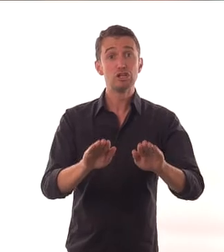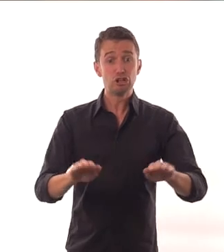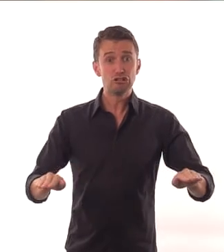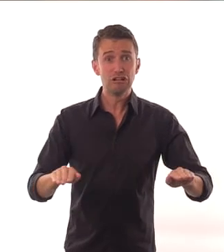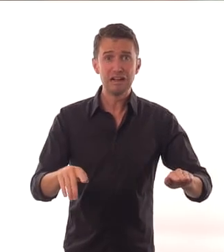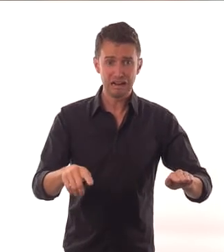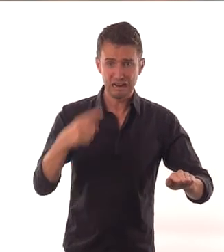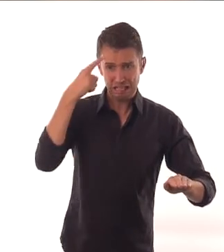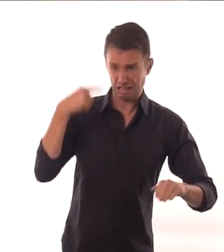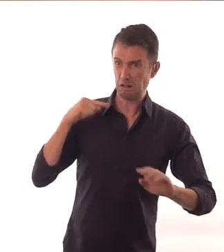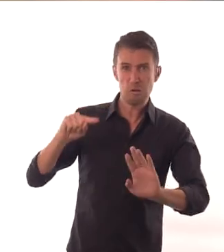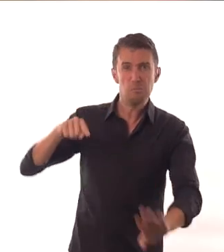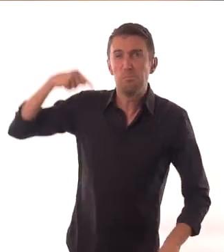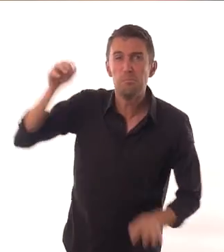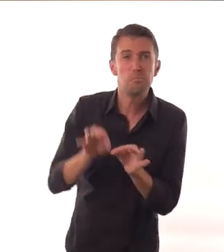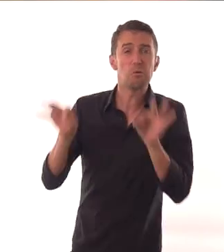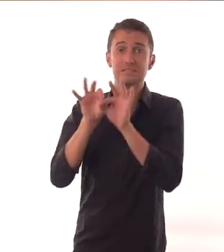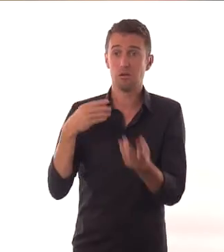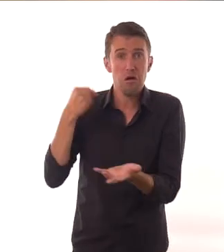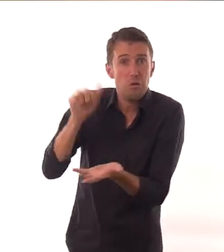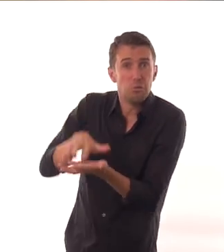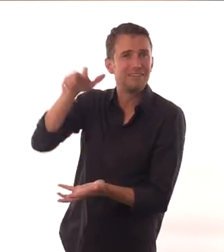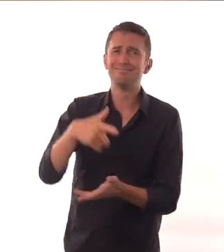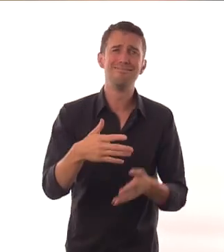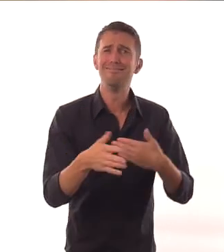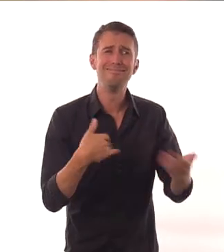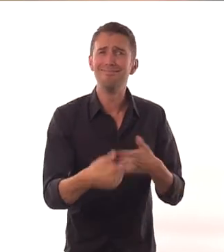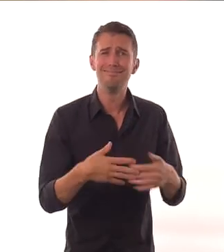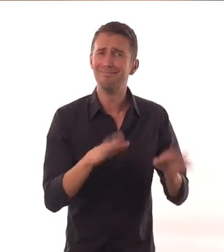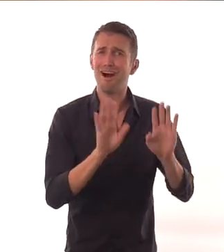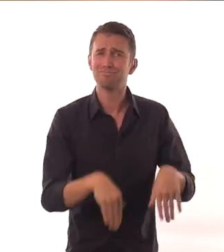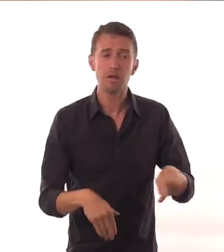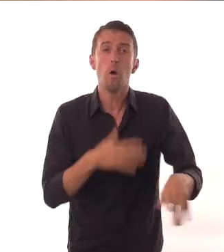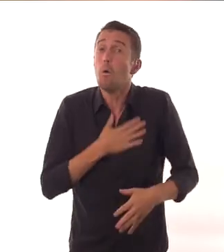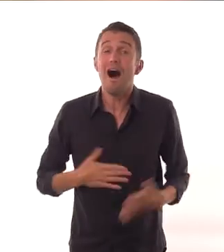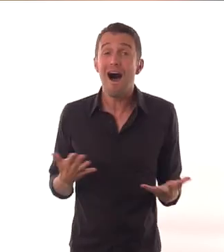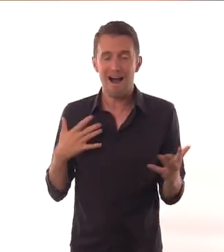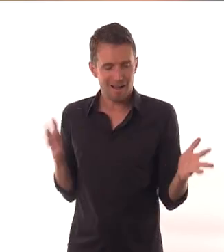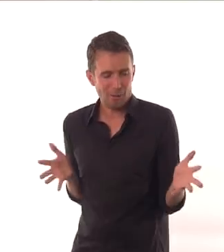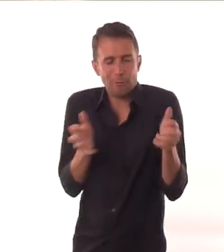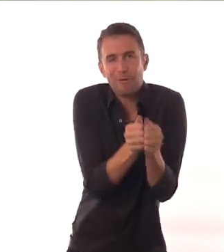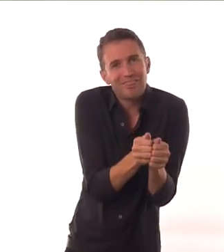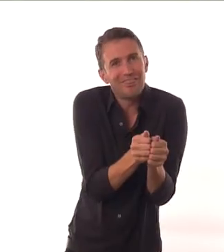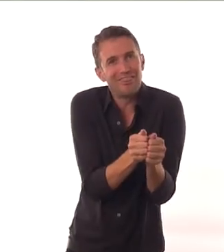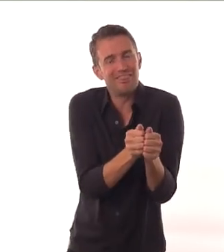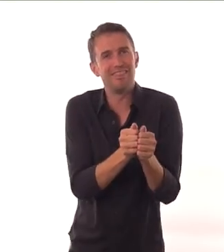Our children don't care whether I'm important. They don't care whether I make any money. The only thing they really care about is whether I'm present. don't care